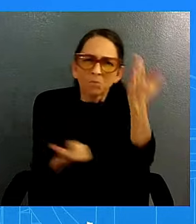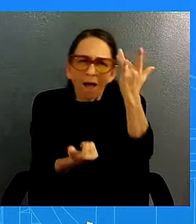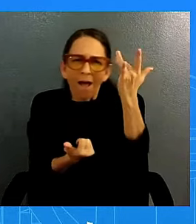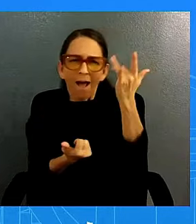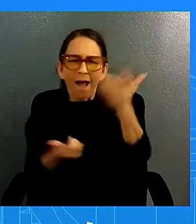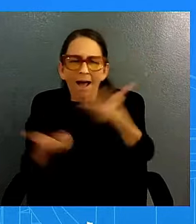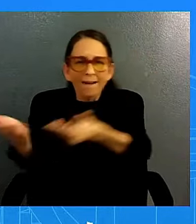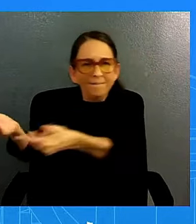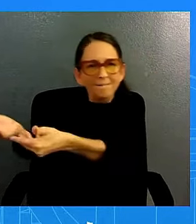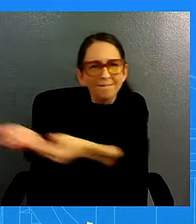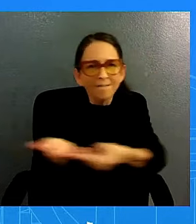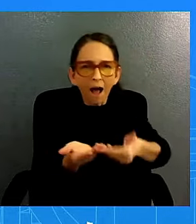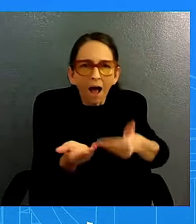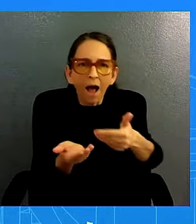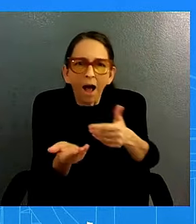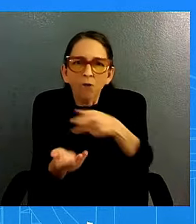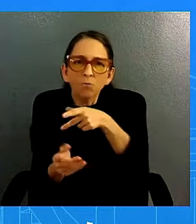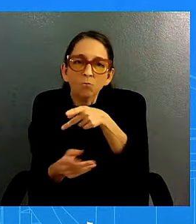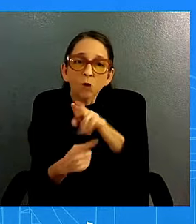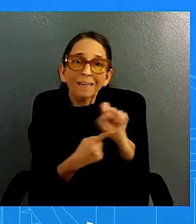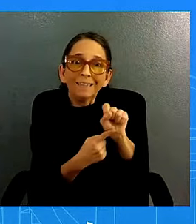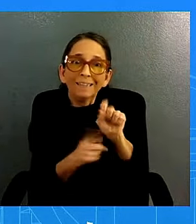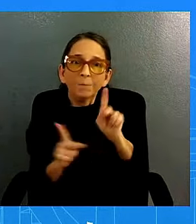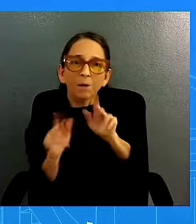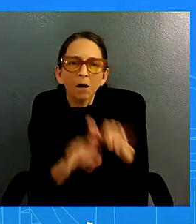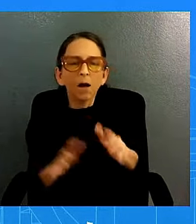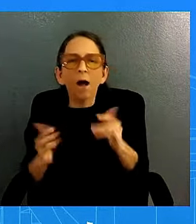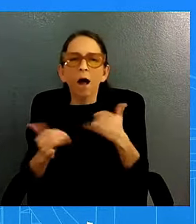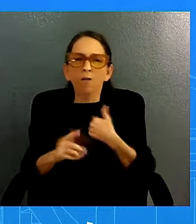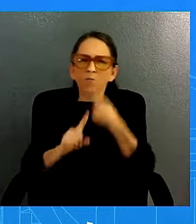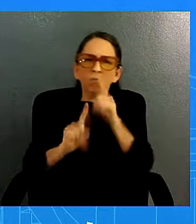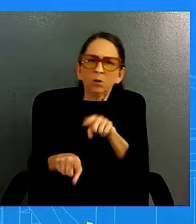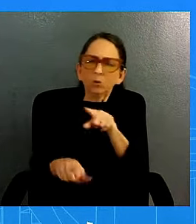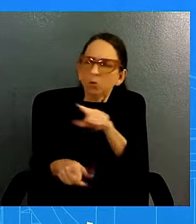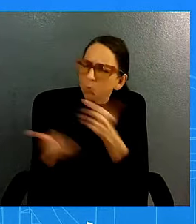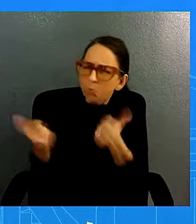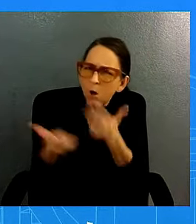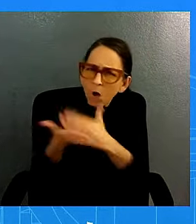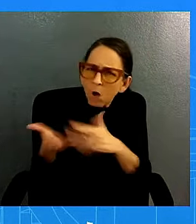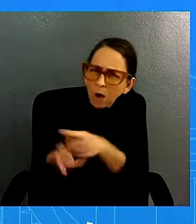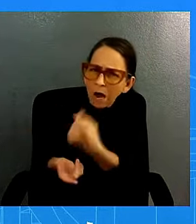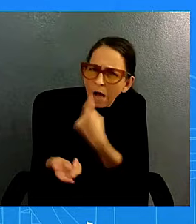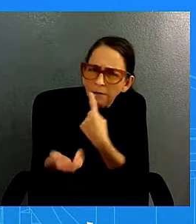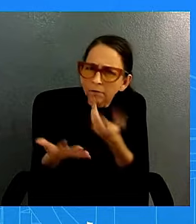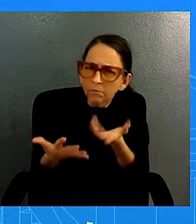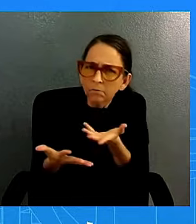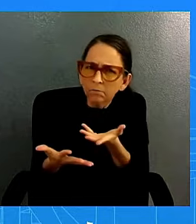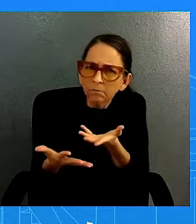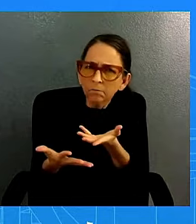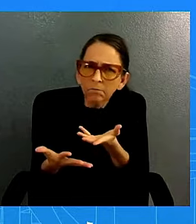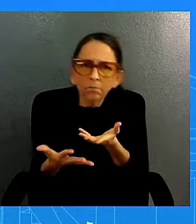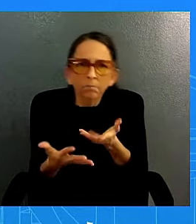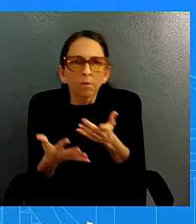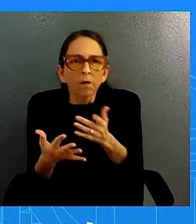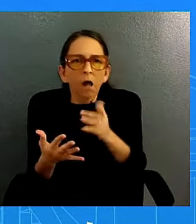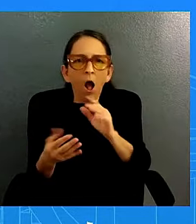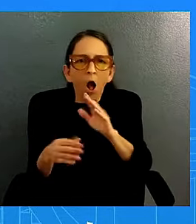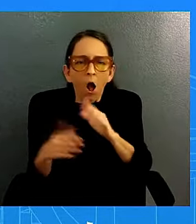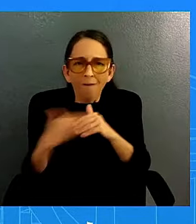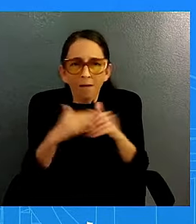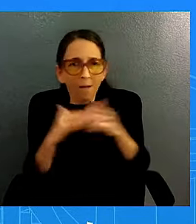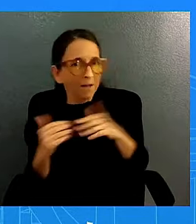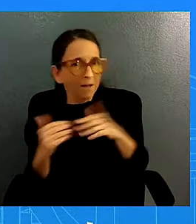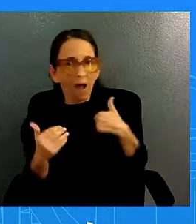which part are you asking me about are you asking me about going okay which i think okay so the crux of the